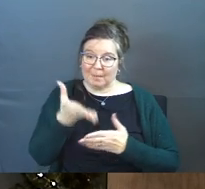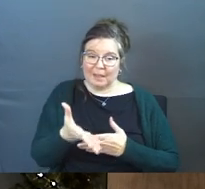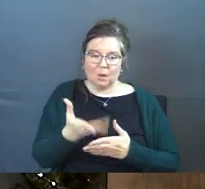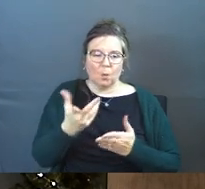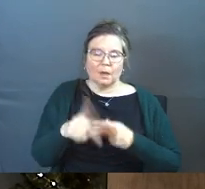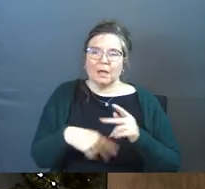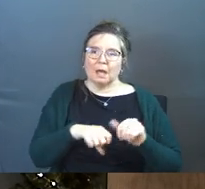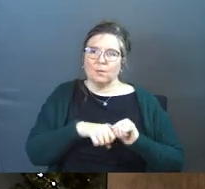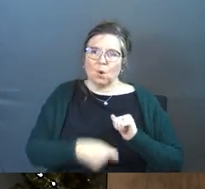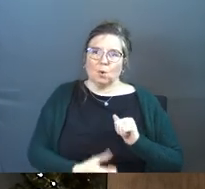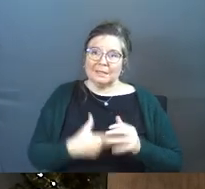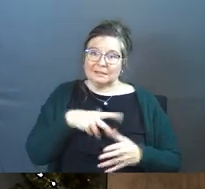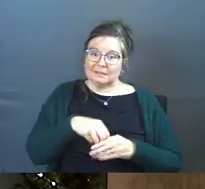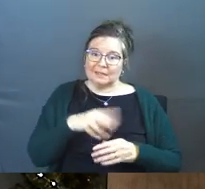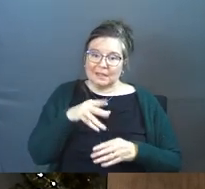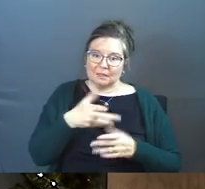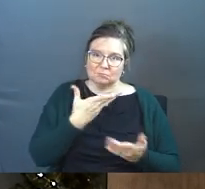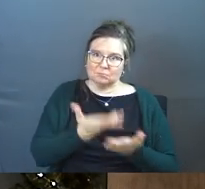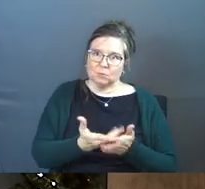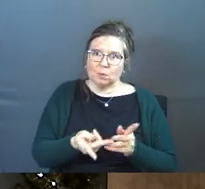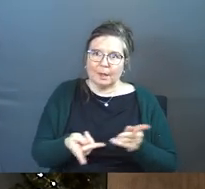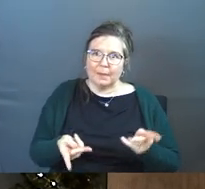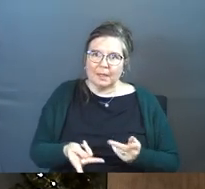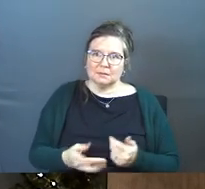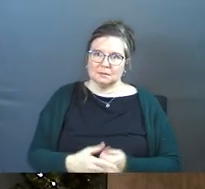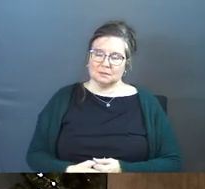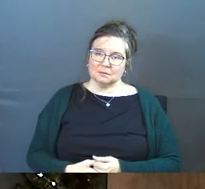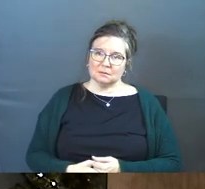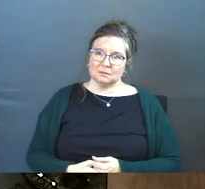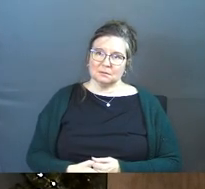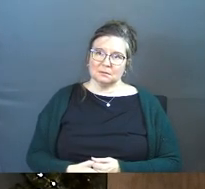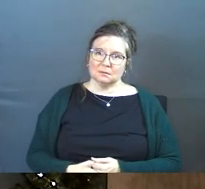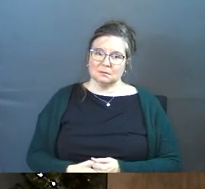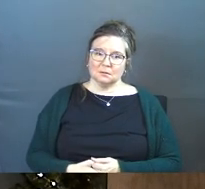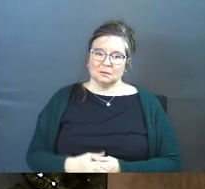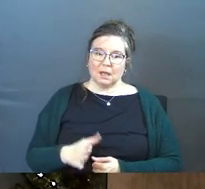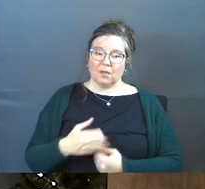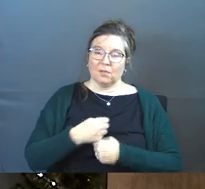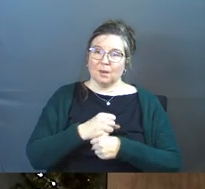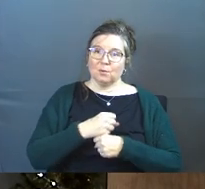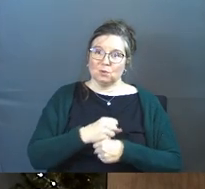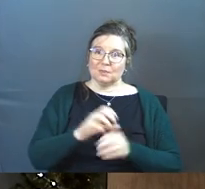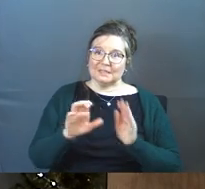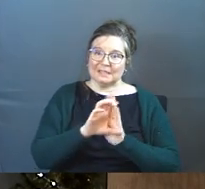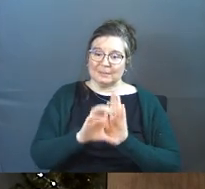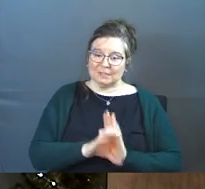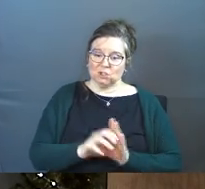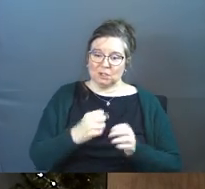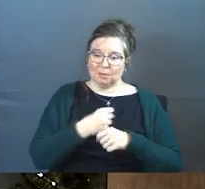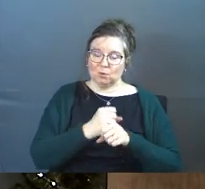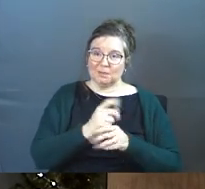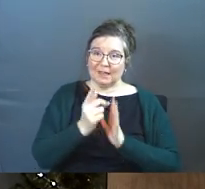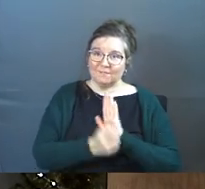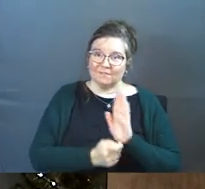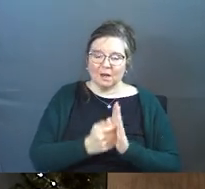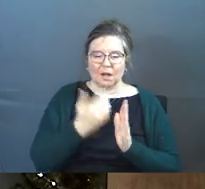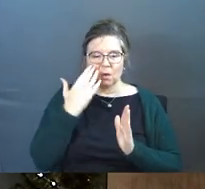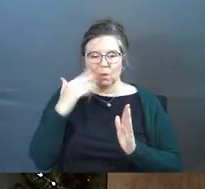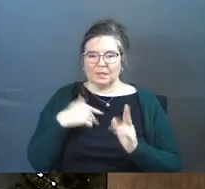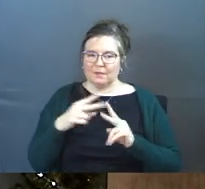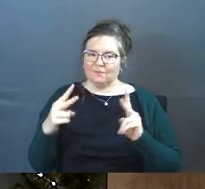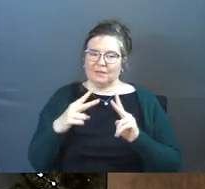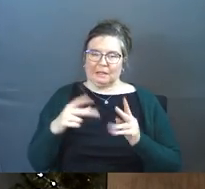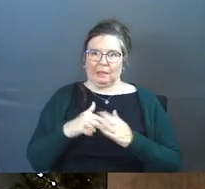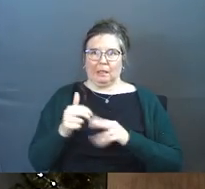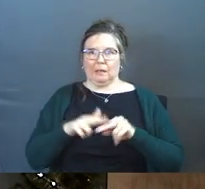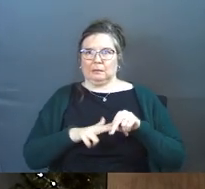be there what kind of brokenness has gotten them to that place and they're producing images and they're producing video and I know this is